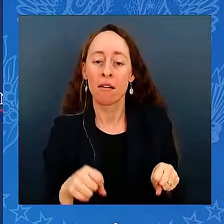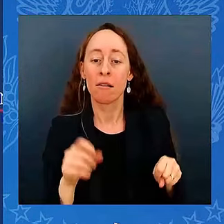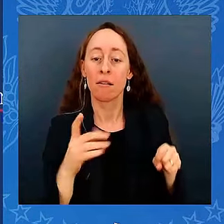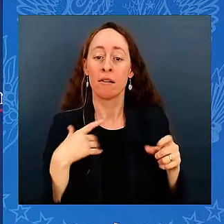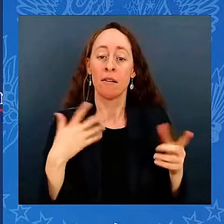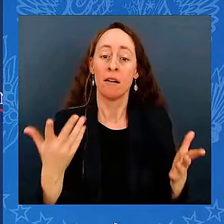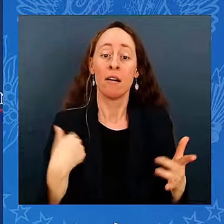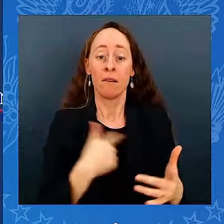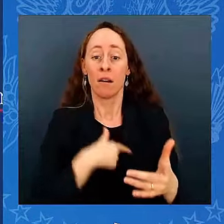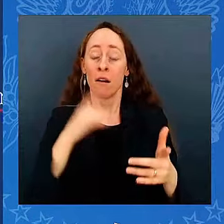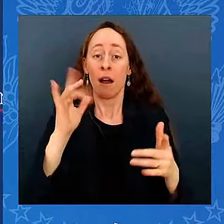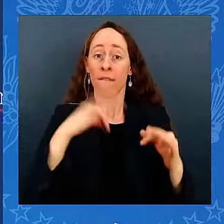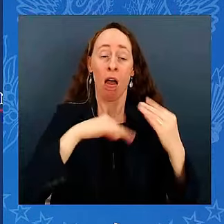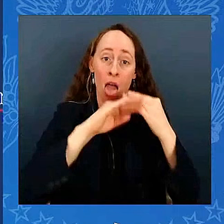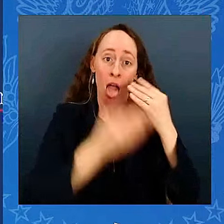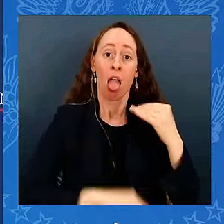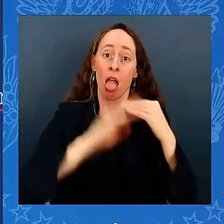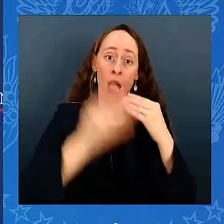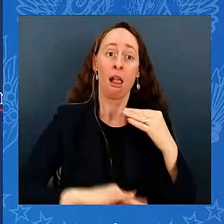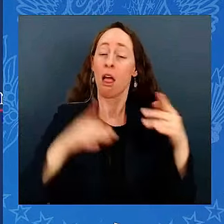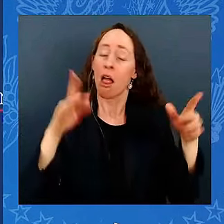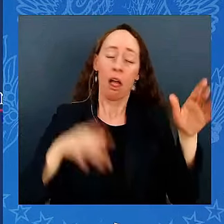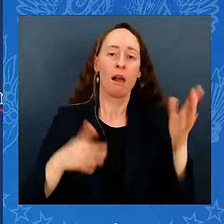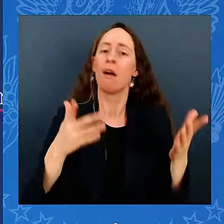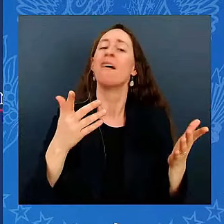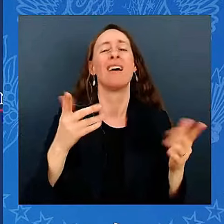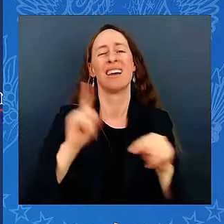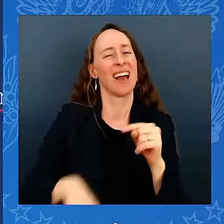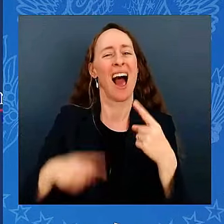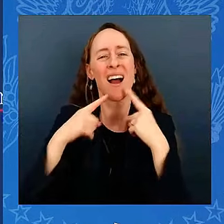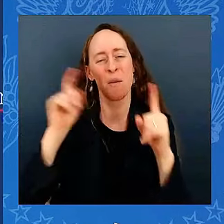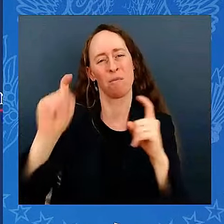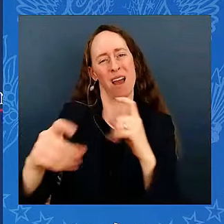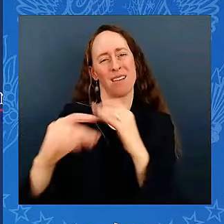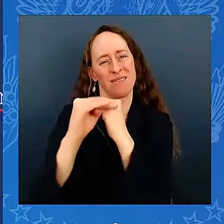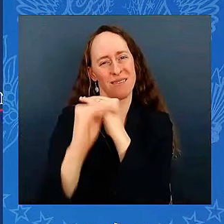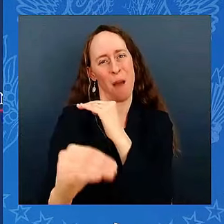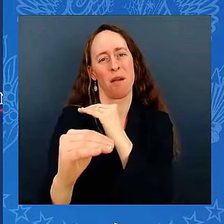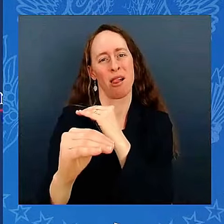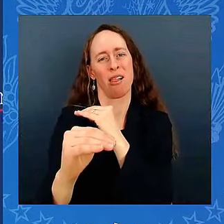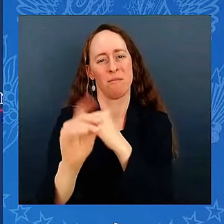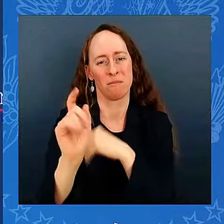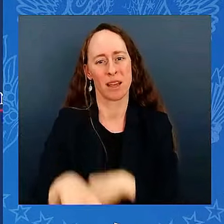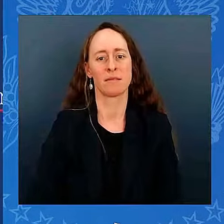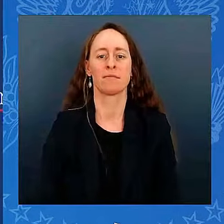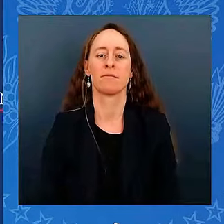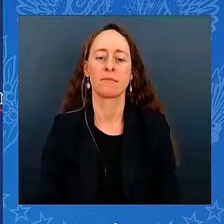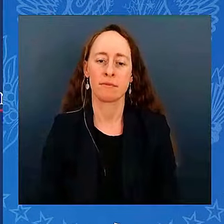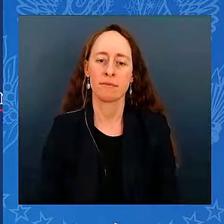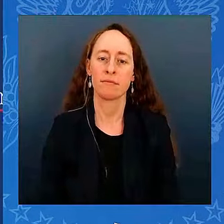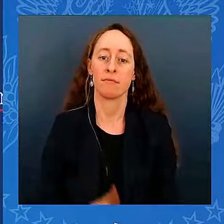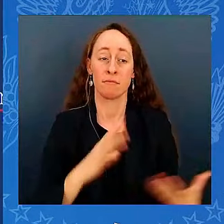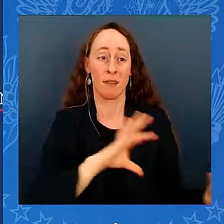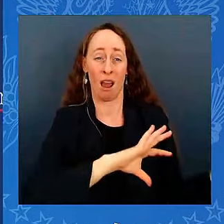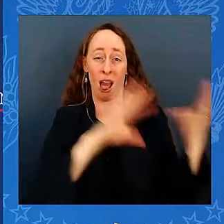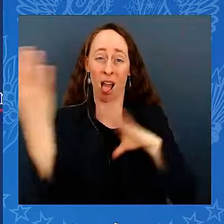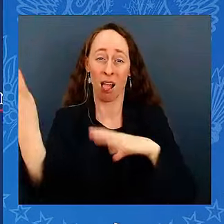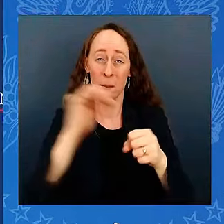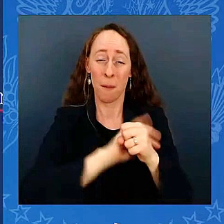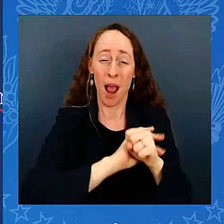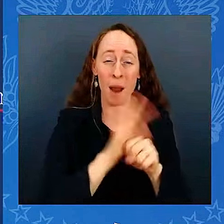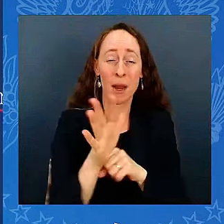Four years ago, we've gone from a historic crisis to greater progress than any of us thought possible.